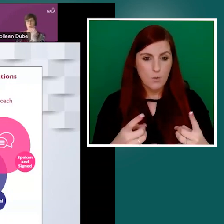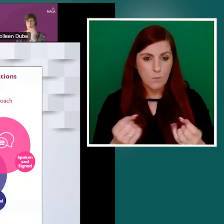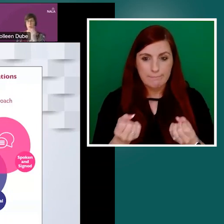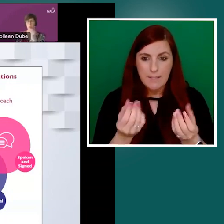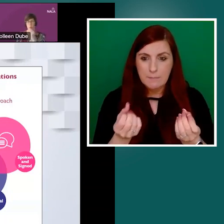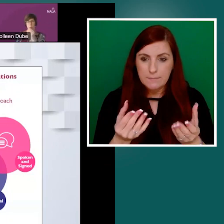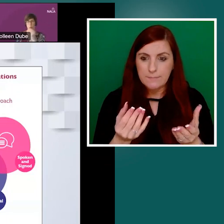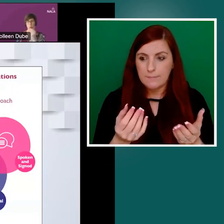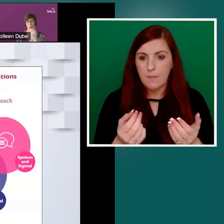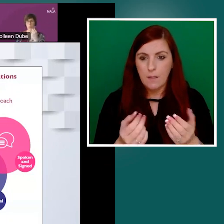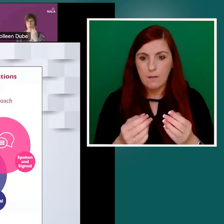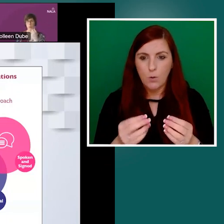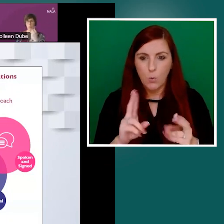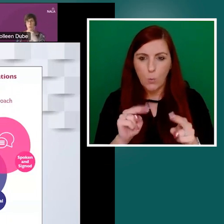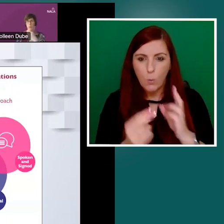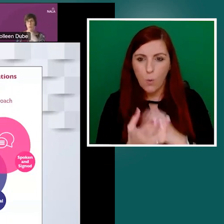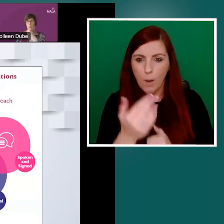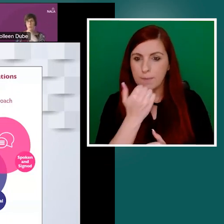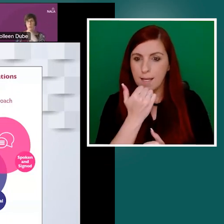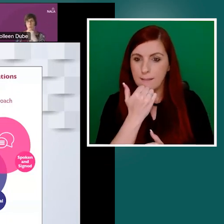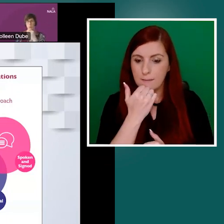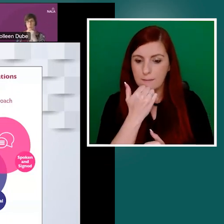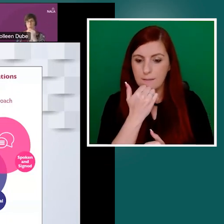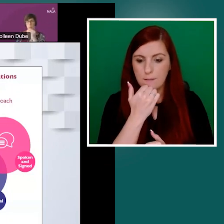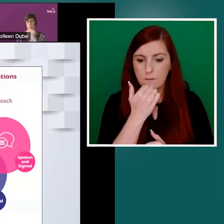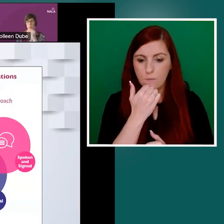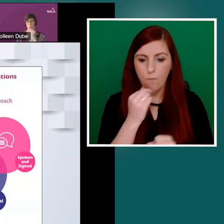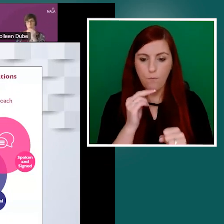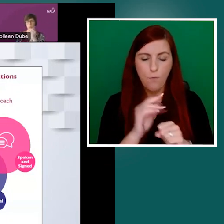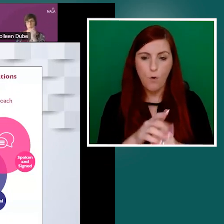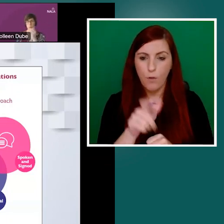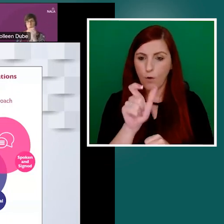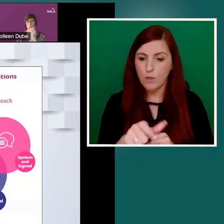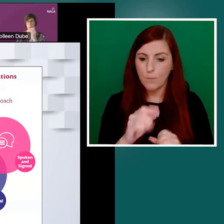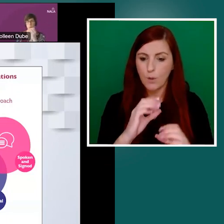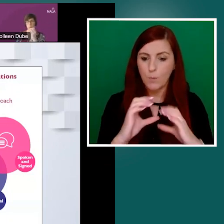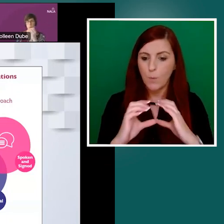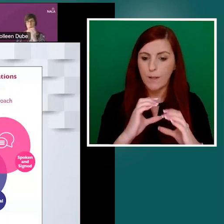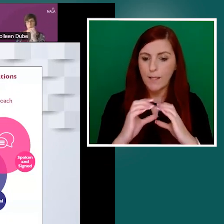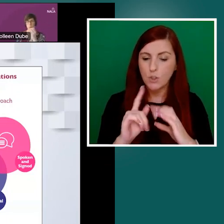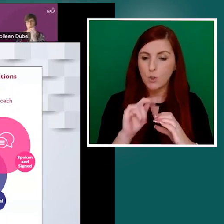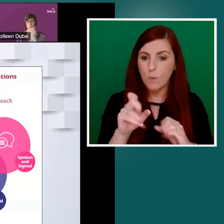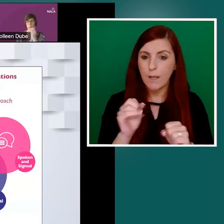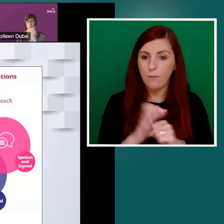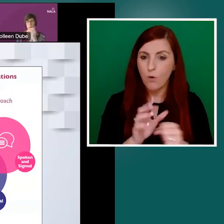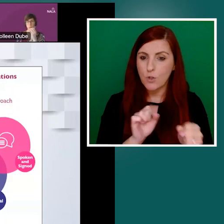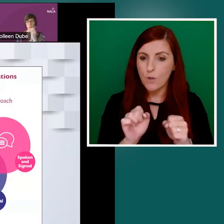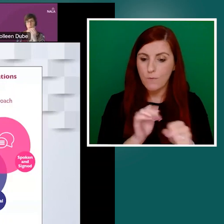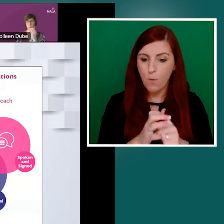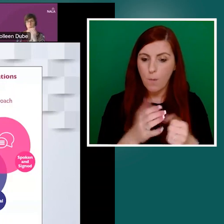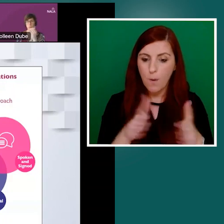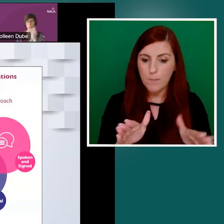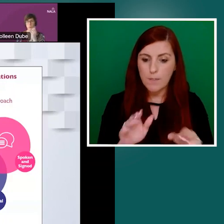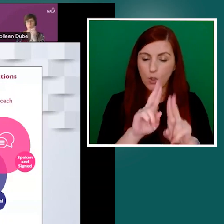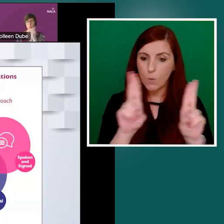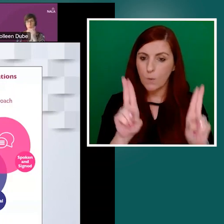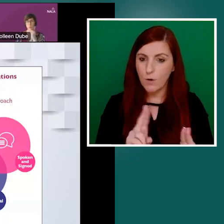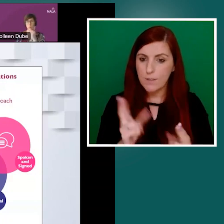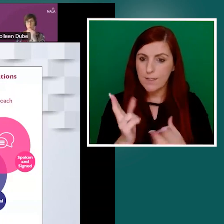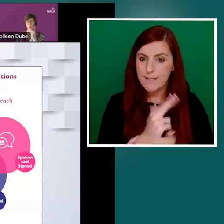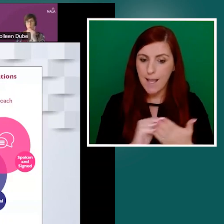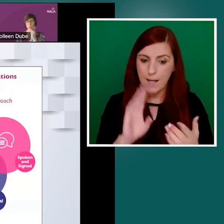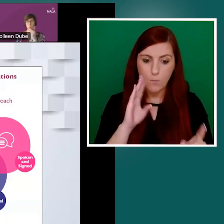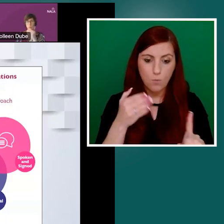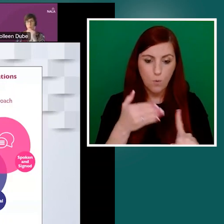services to the public, a universal design approach. So as I begin, I'd like to acknowledge the many contributors during the